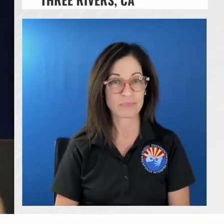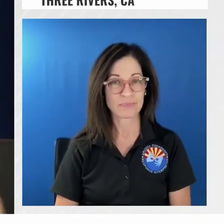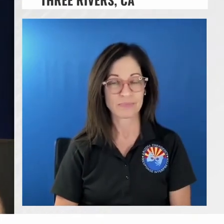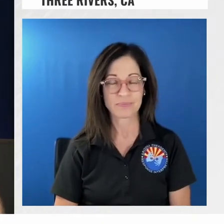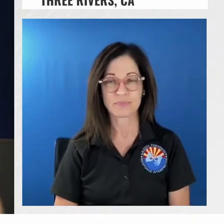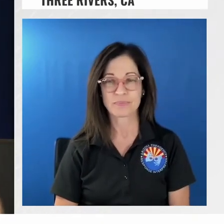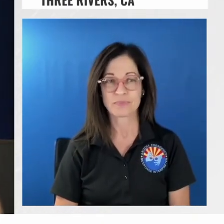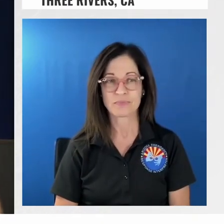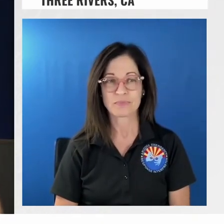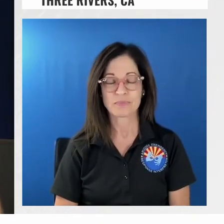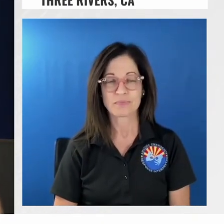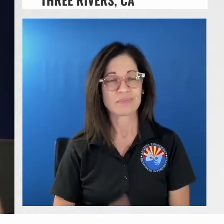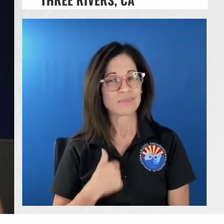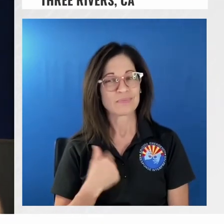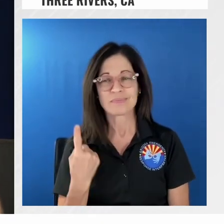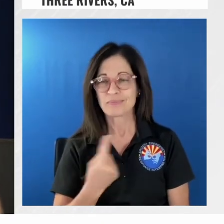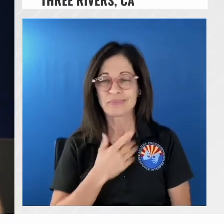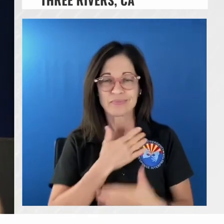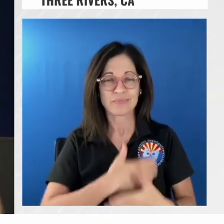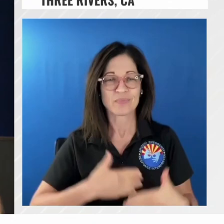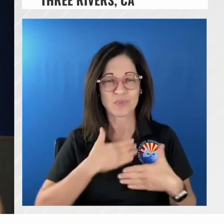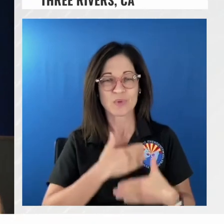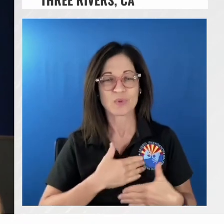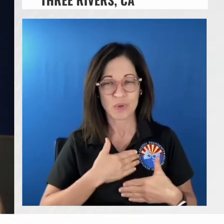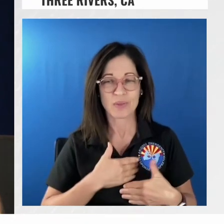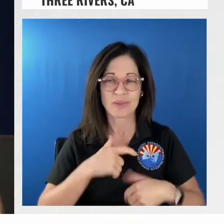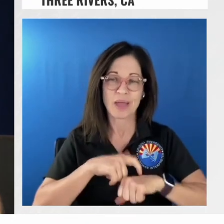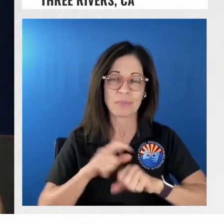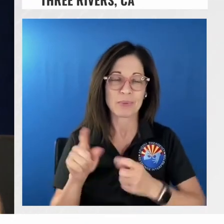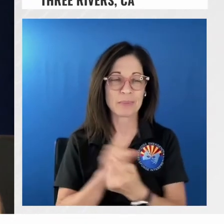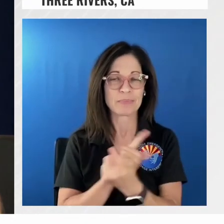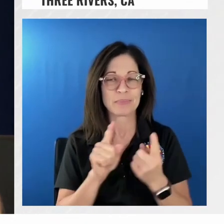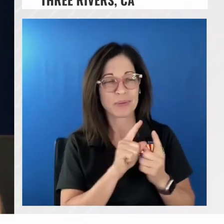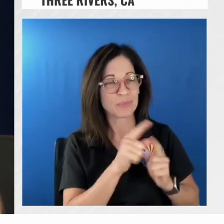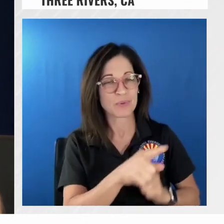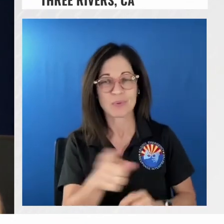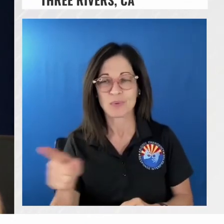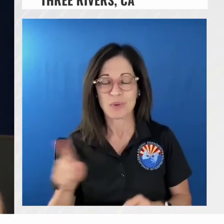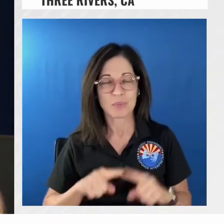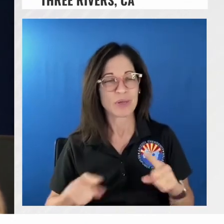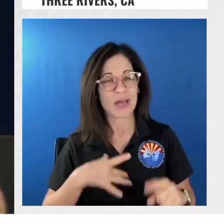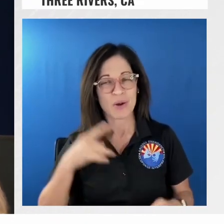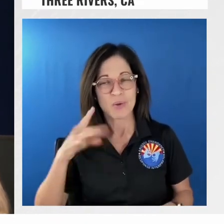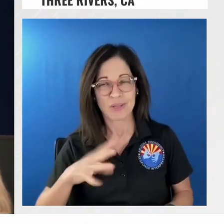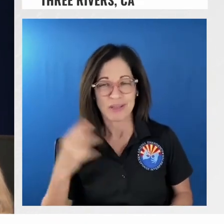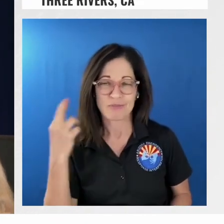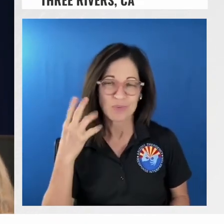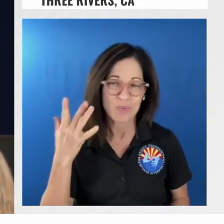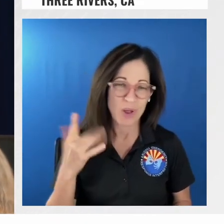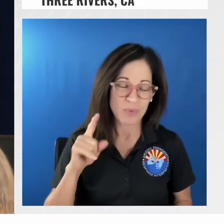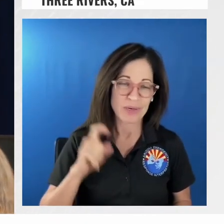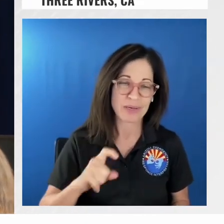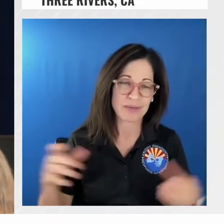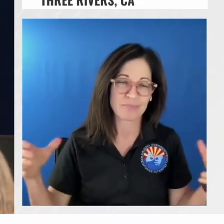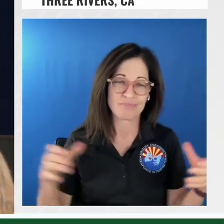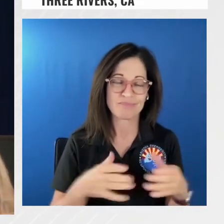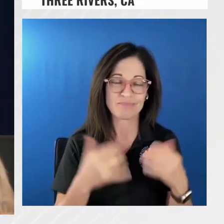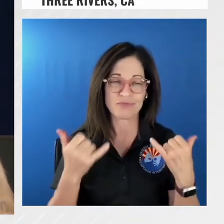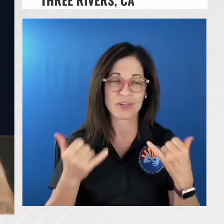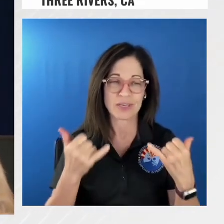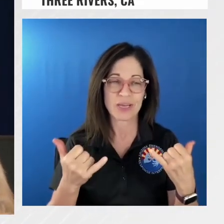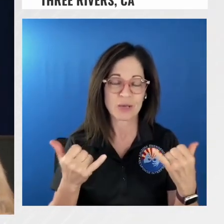opportunities to meet with you all I just don't like the excuses for bringing us together and so